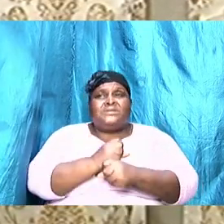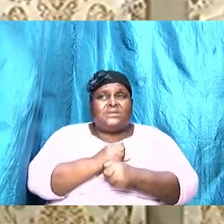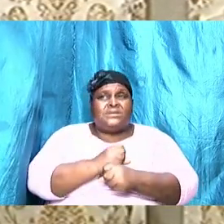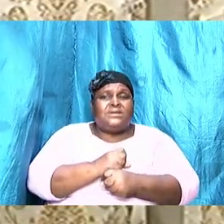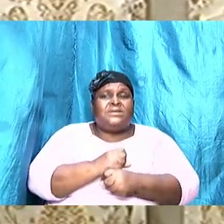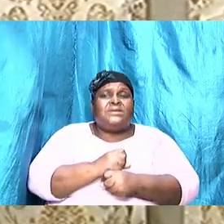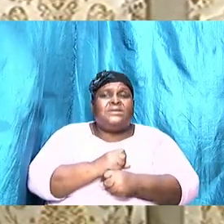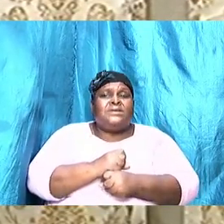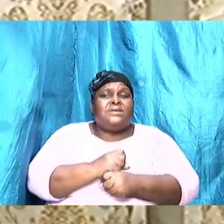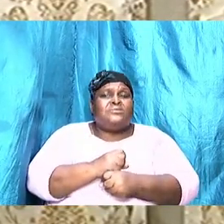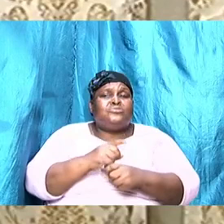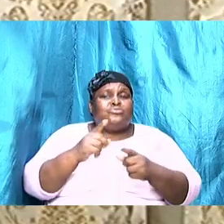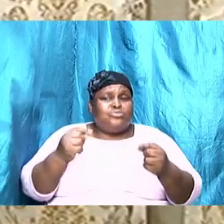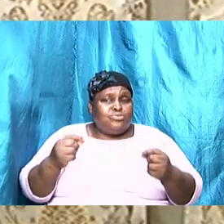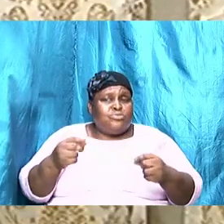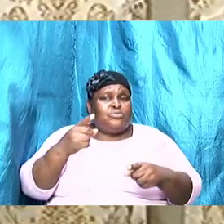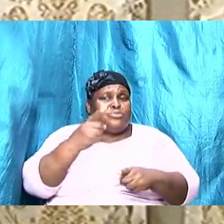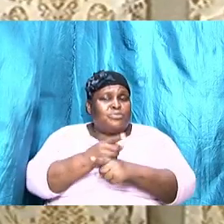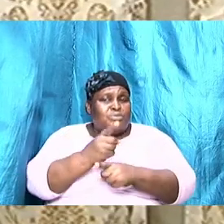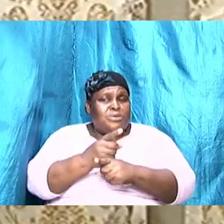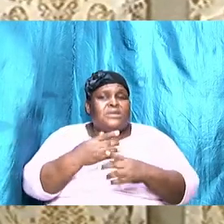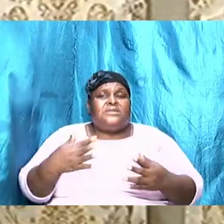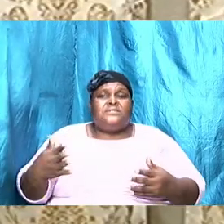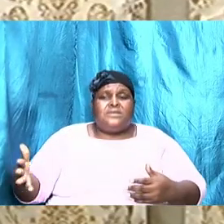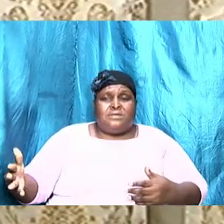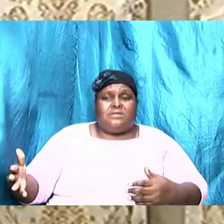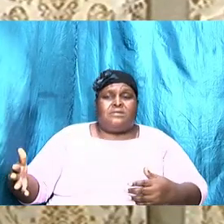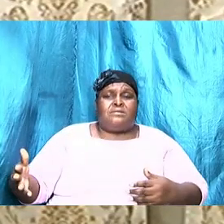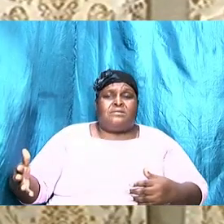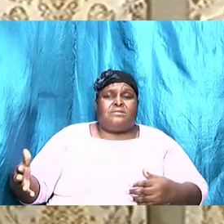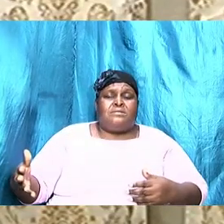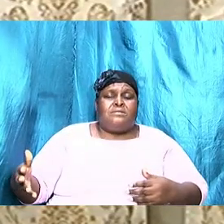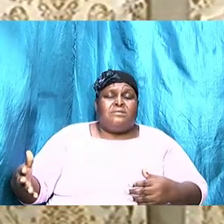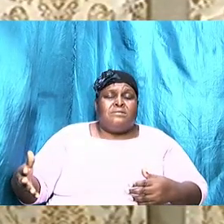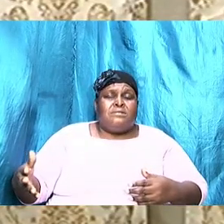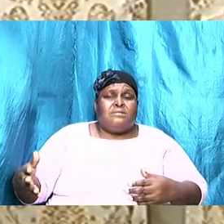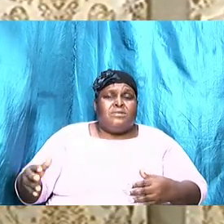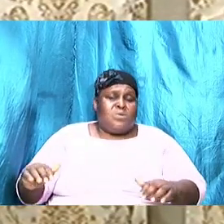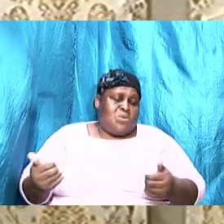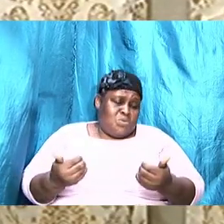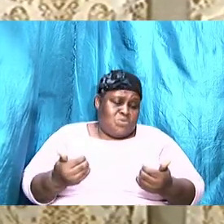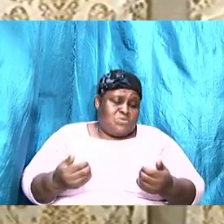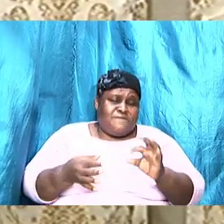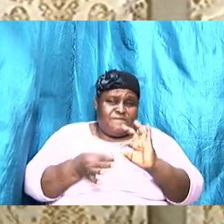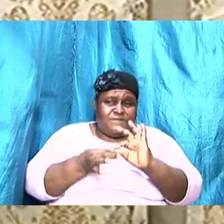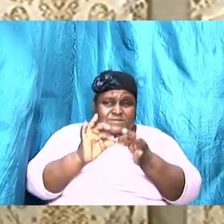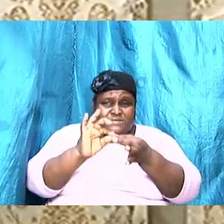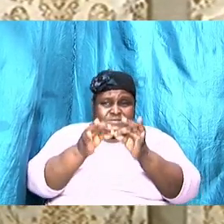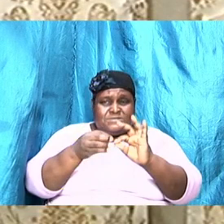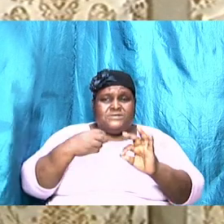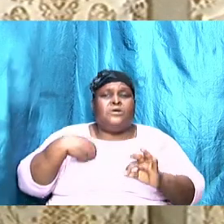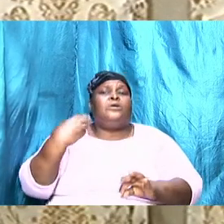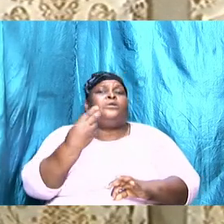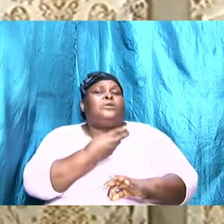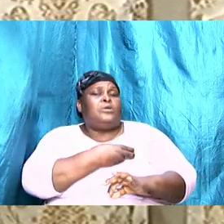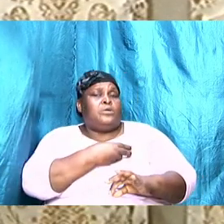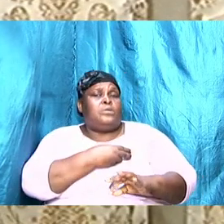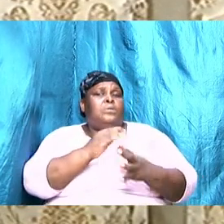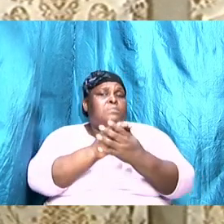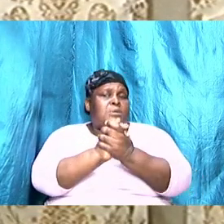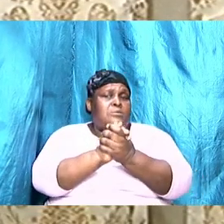adjust how we approach the whole matter, the whole business of our marriage